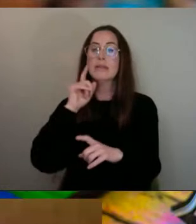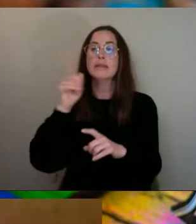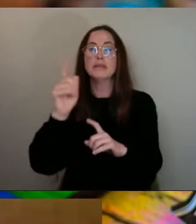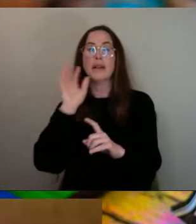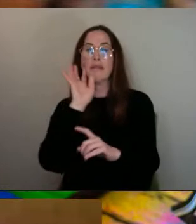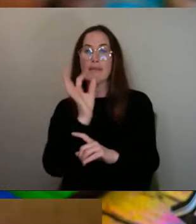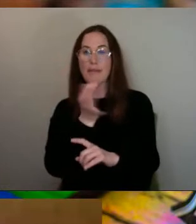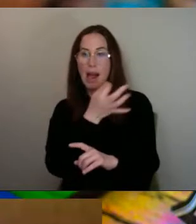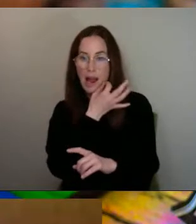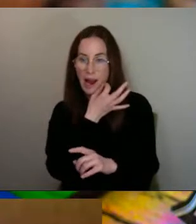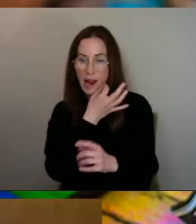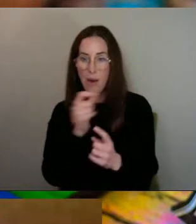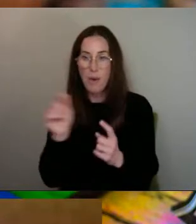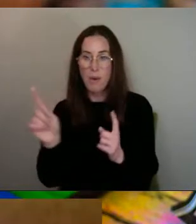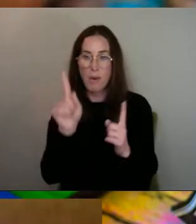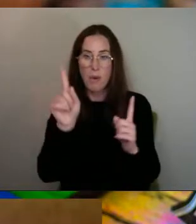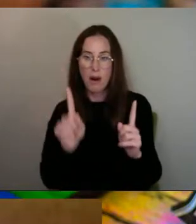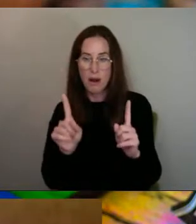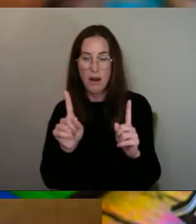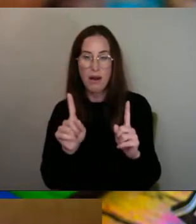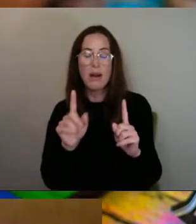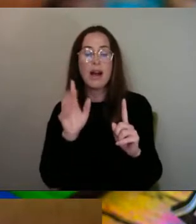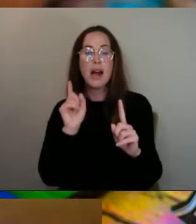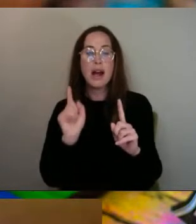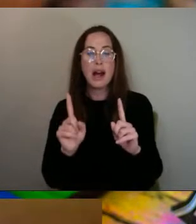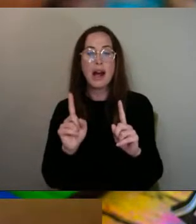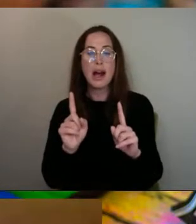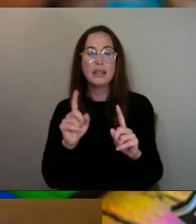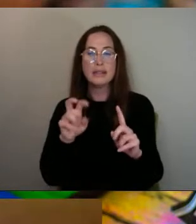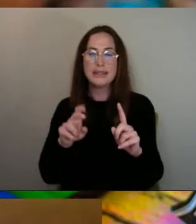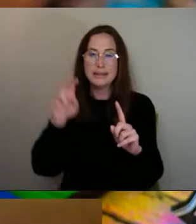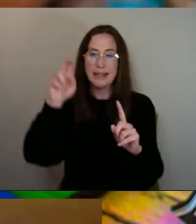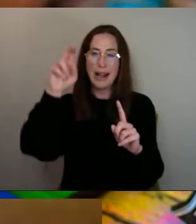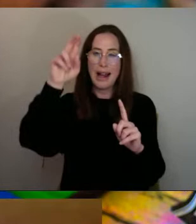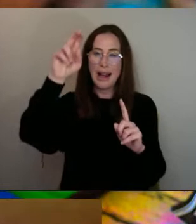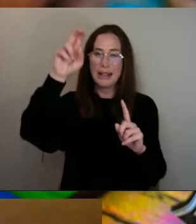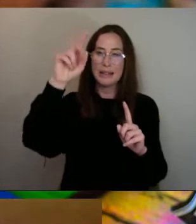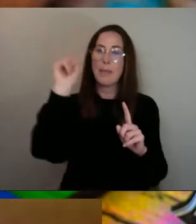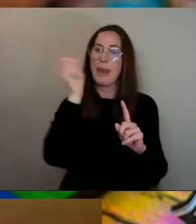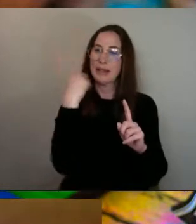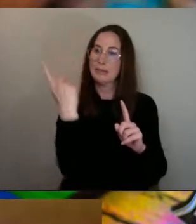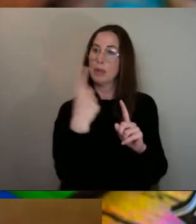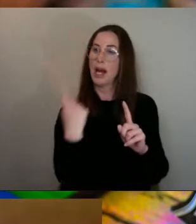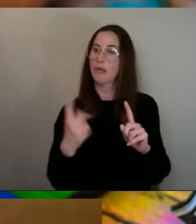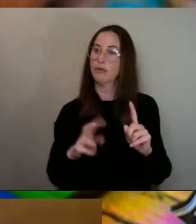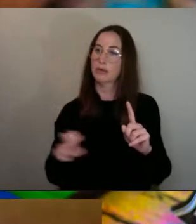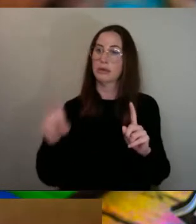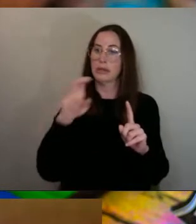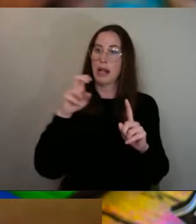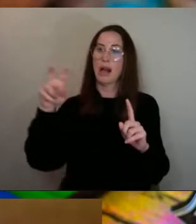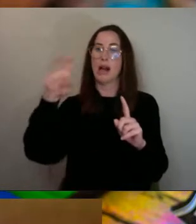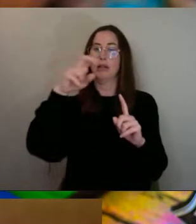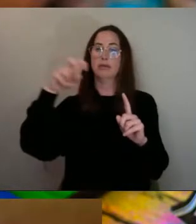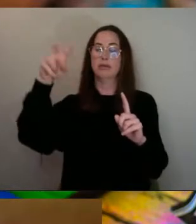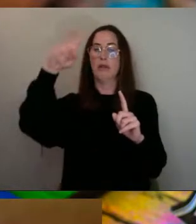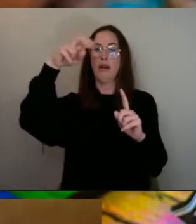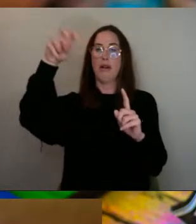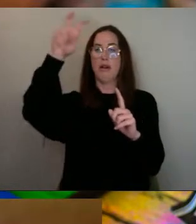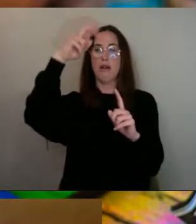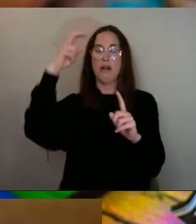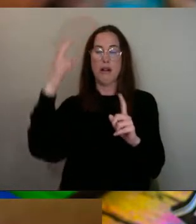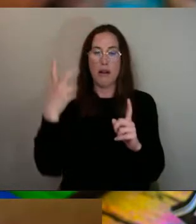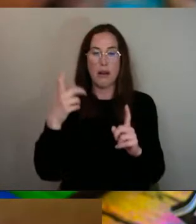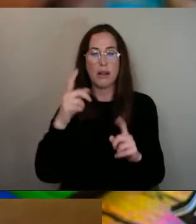the stairs go in spiral in care, like that you talked about